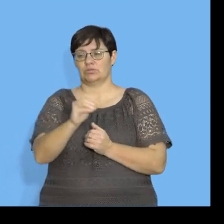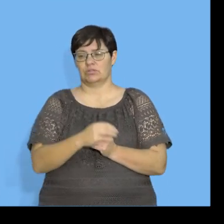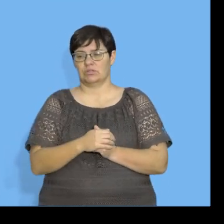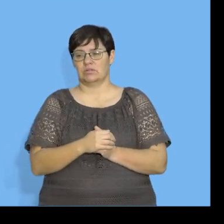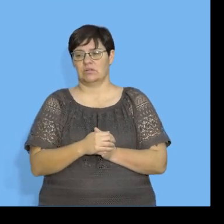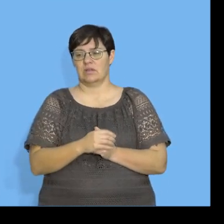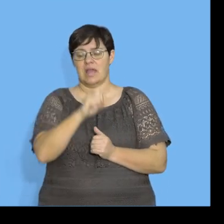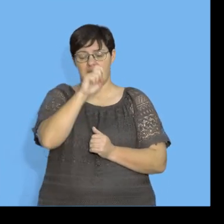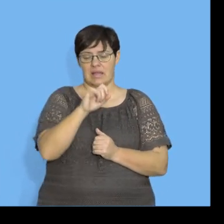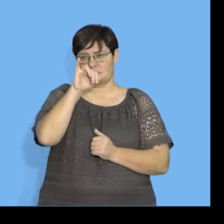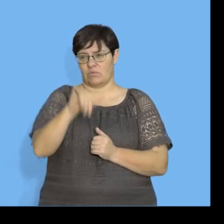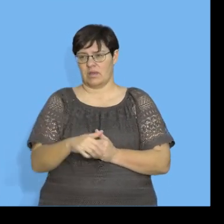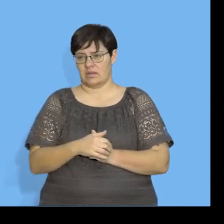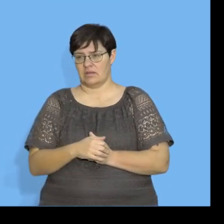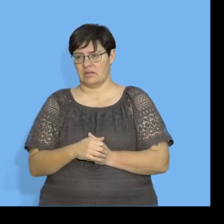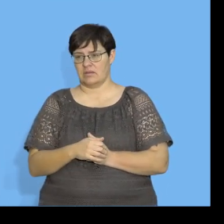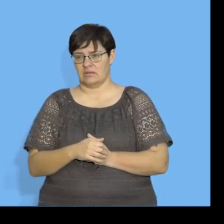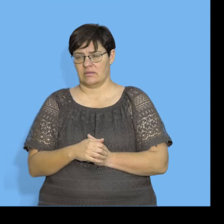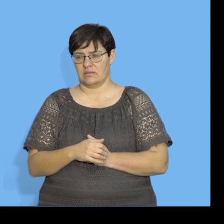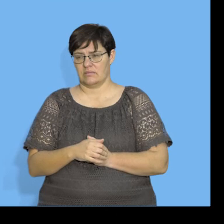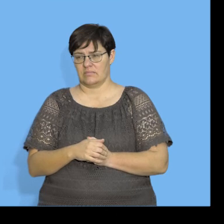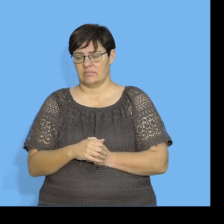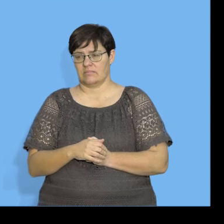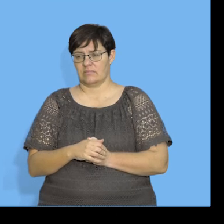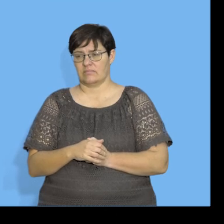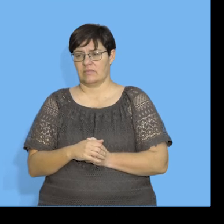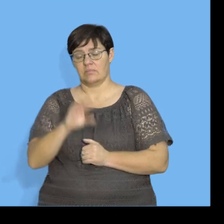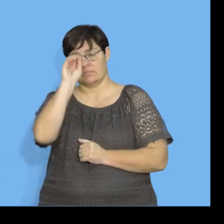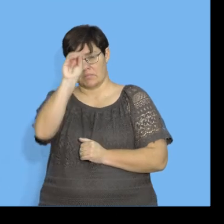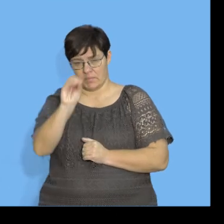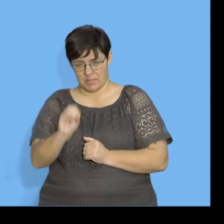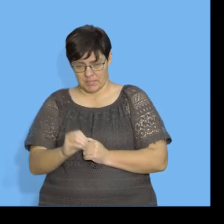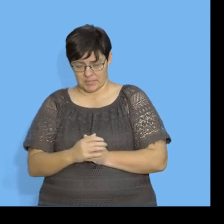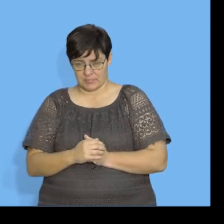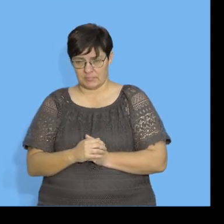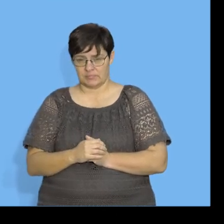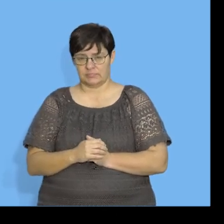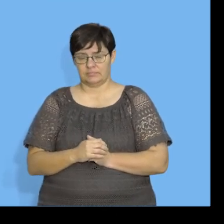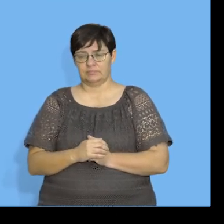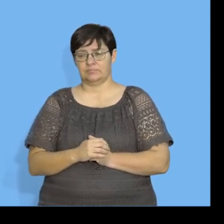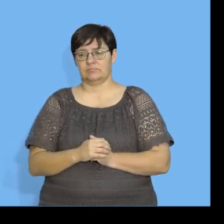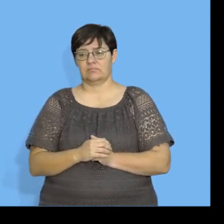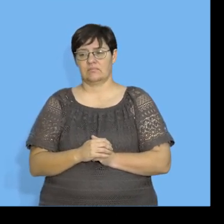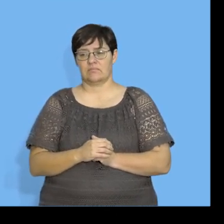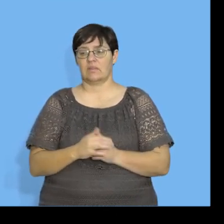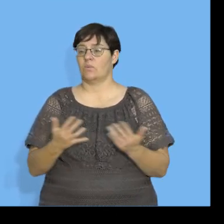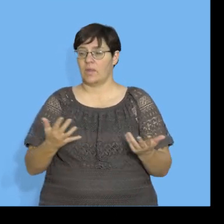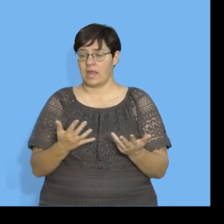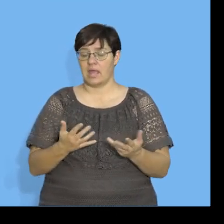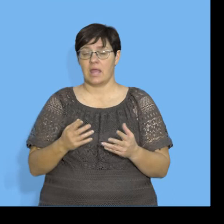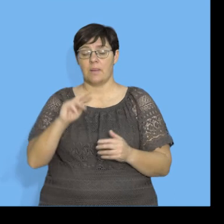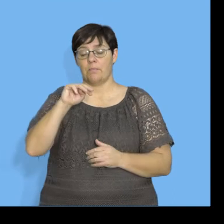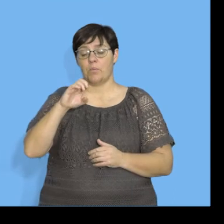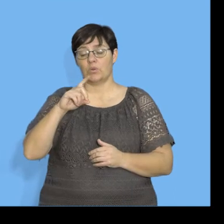to enter your x and y. So, this is our x and this is our y into your calculator in